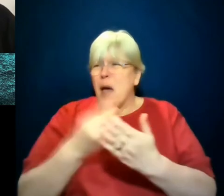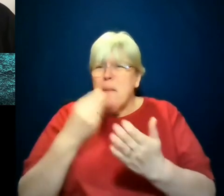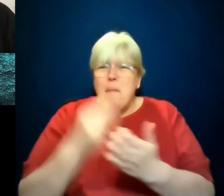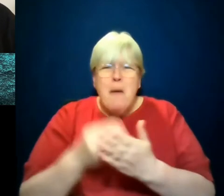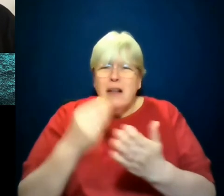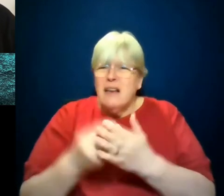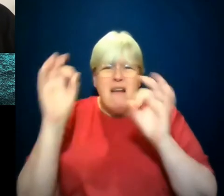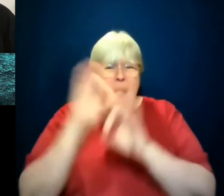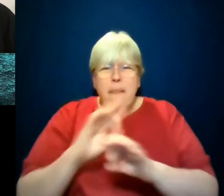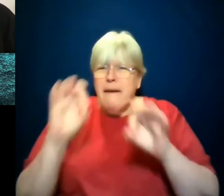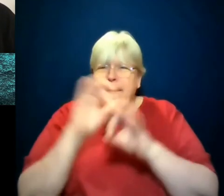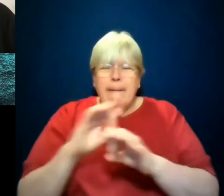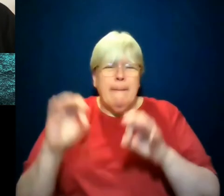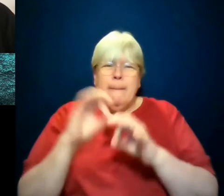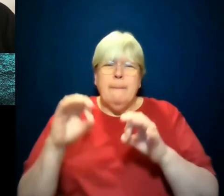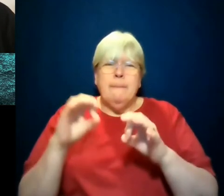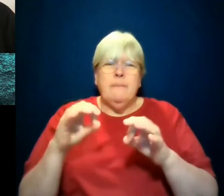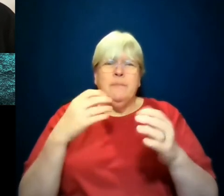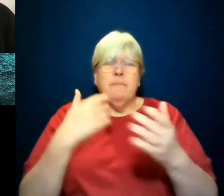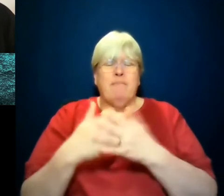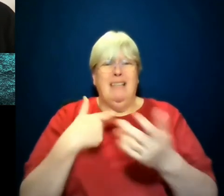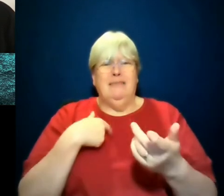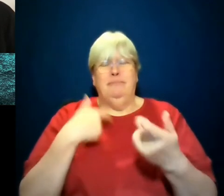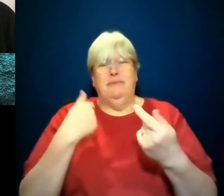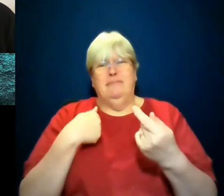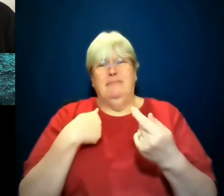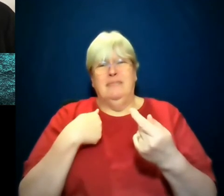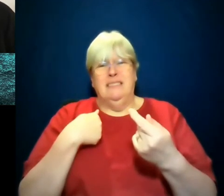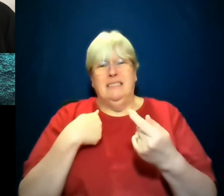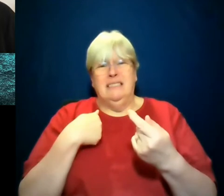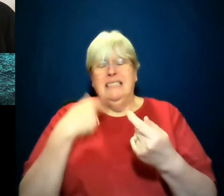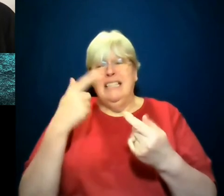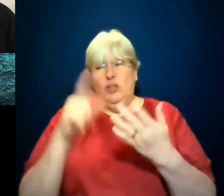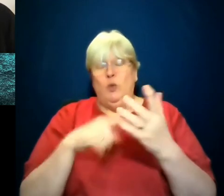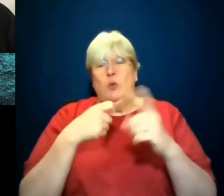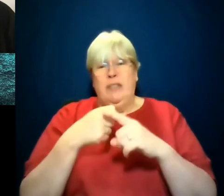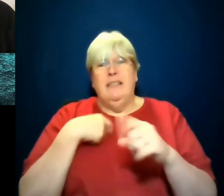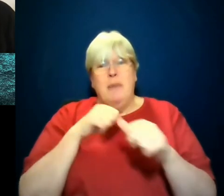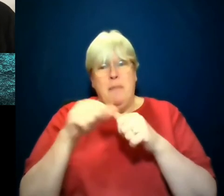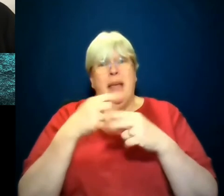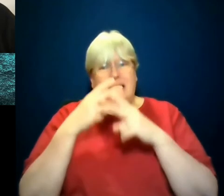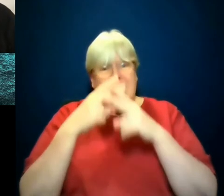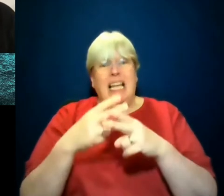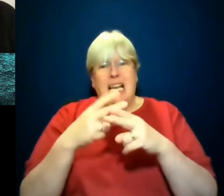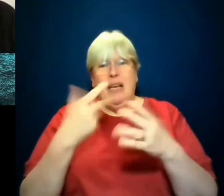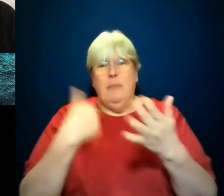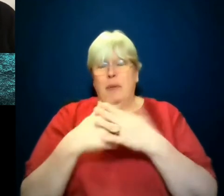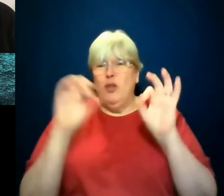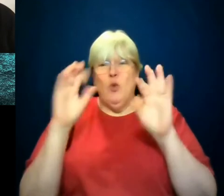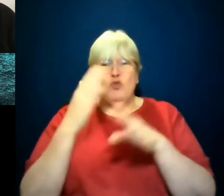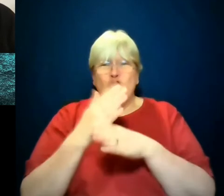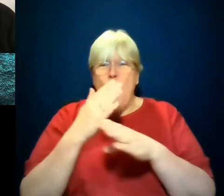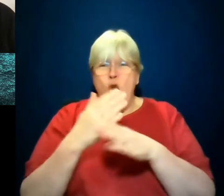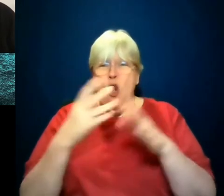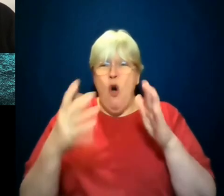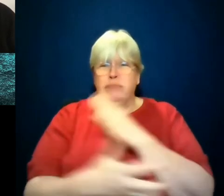else in the world where citizens were, were much more well taken care of. So people are unemployed. They're broke. They're seeing they can't get a shot or a test anywhere.